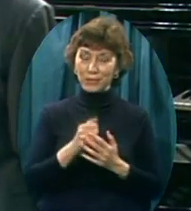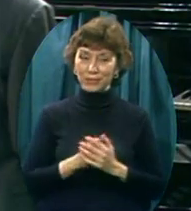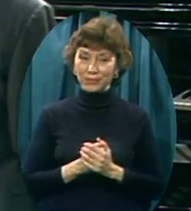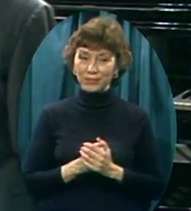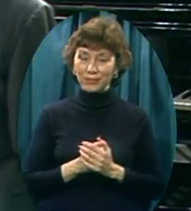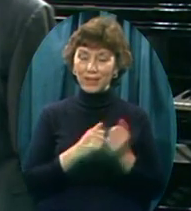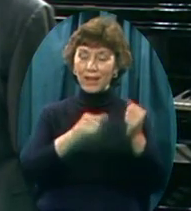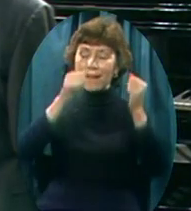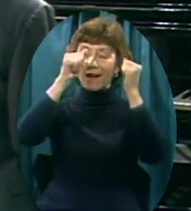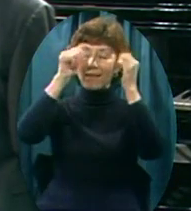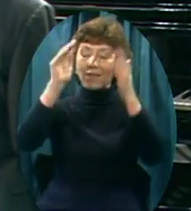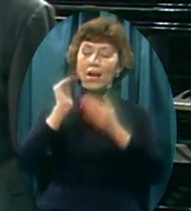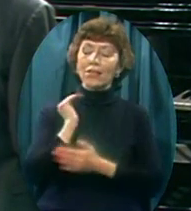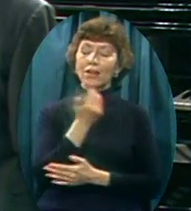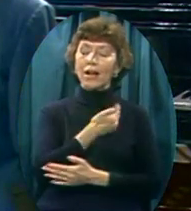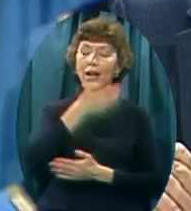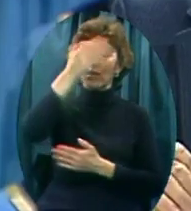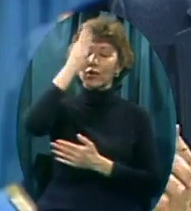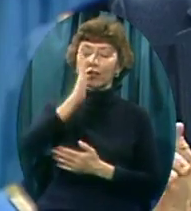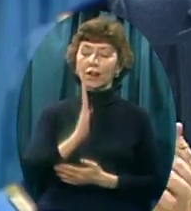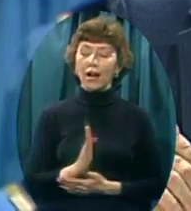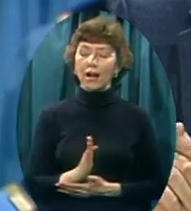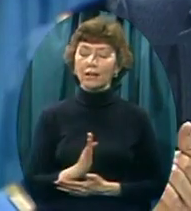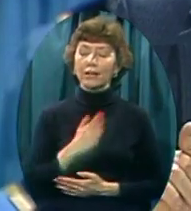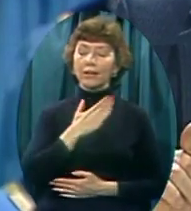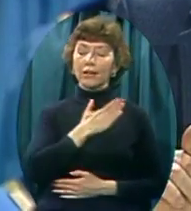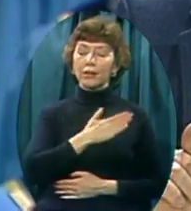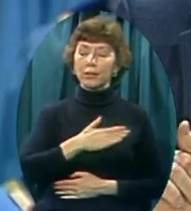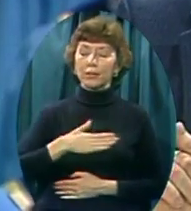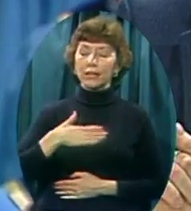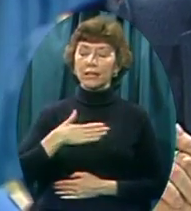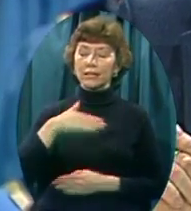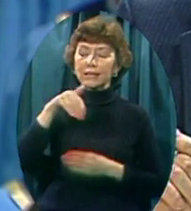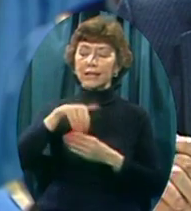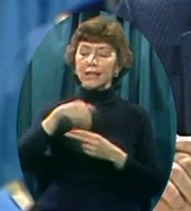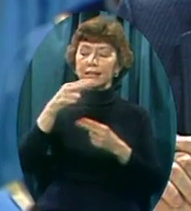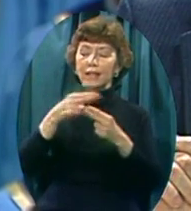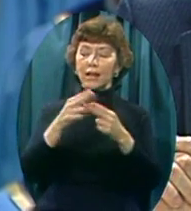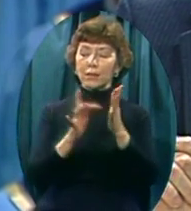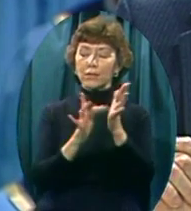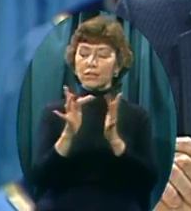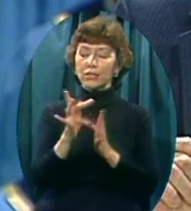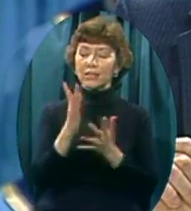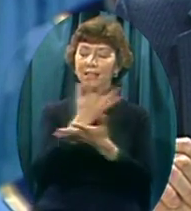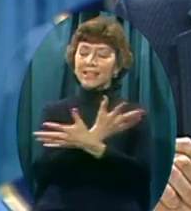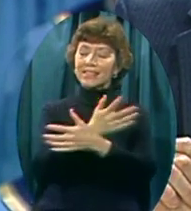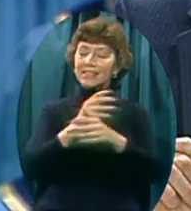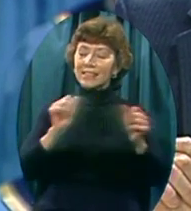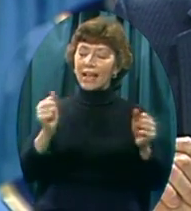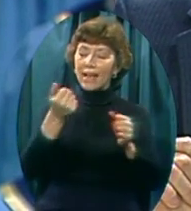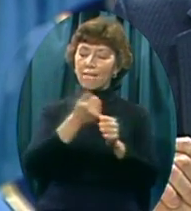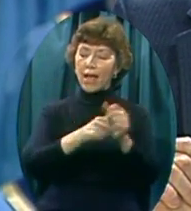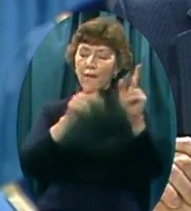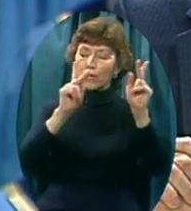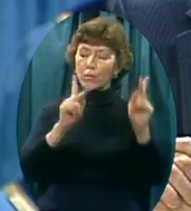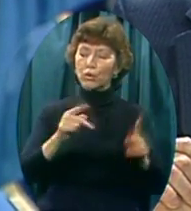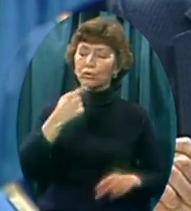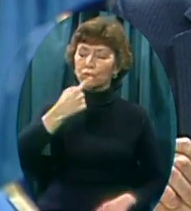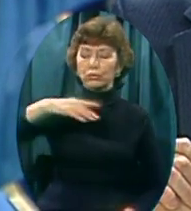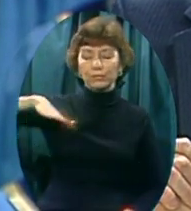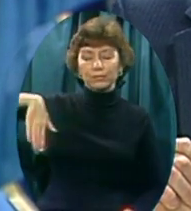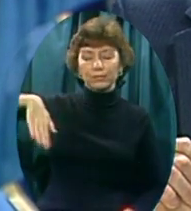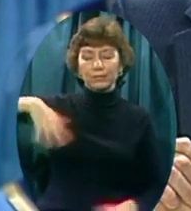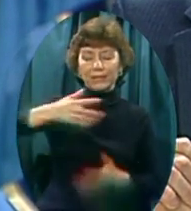Our Father and our God Please In the name of Jesus Save every lost person Who's heard this message